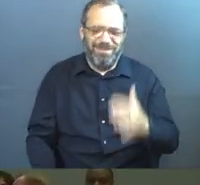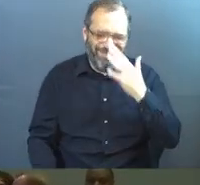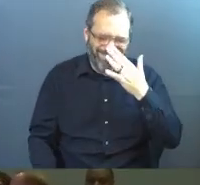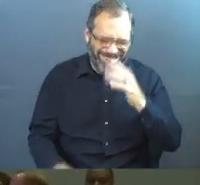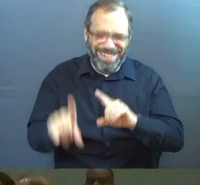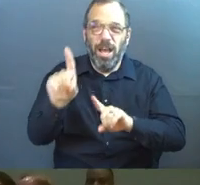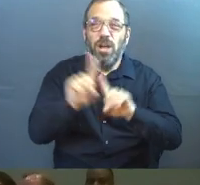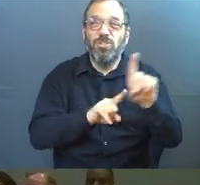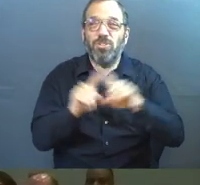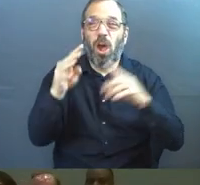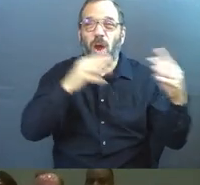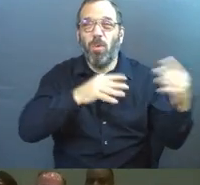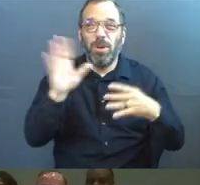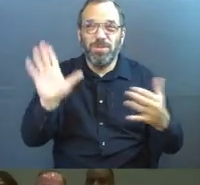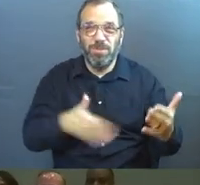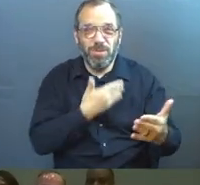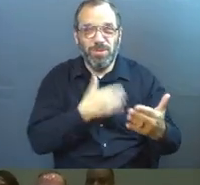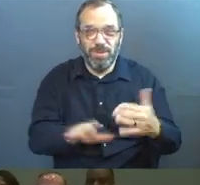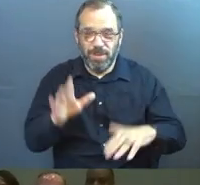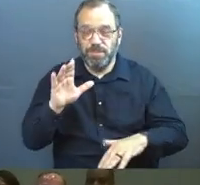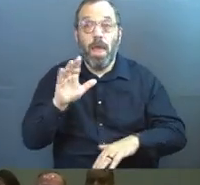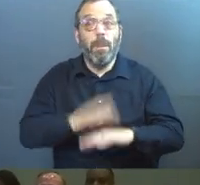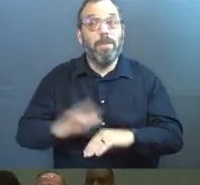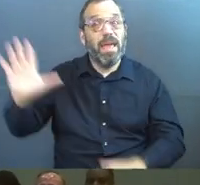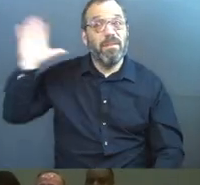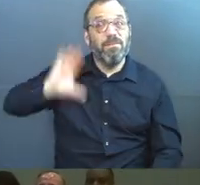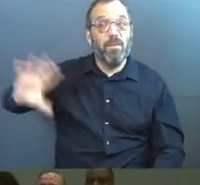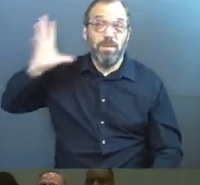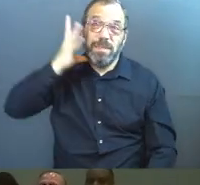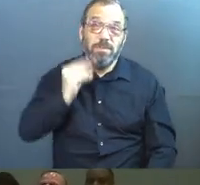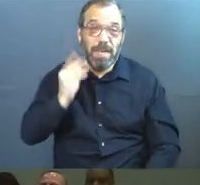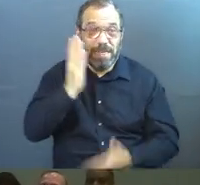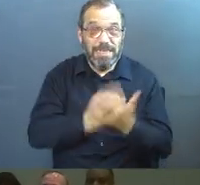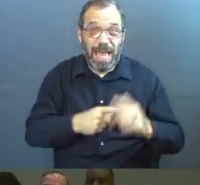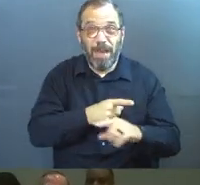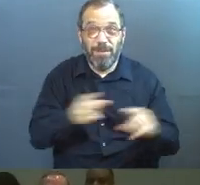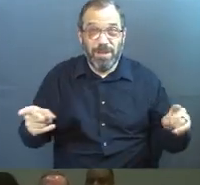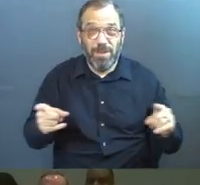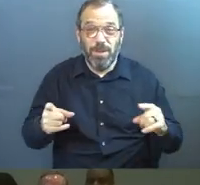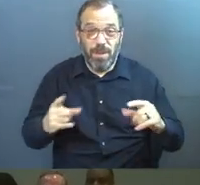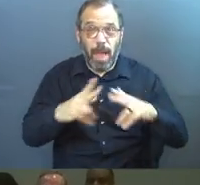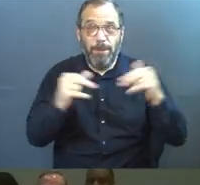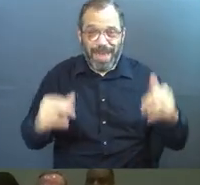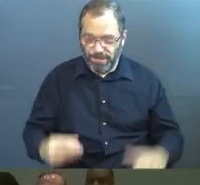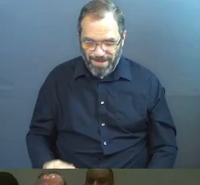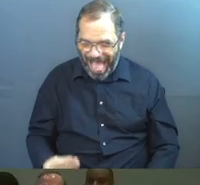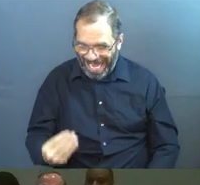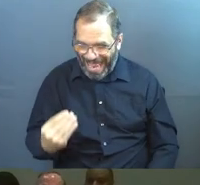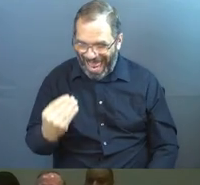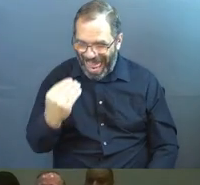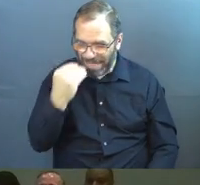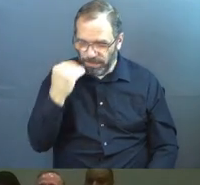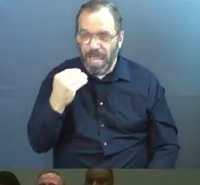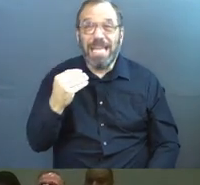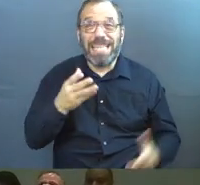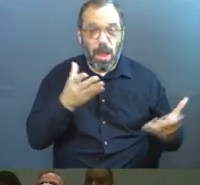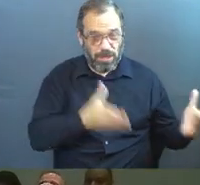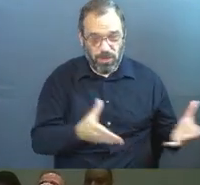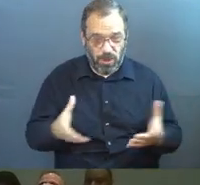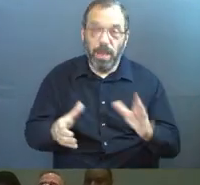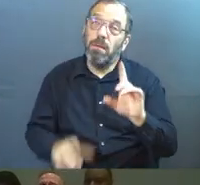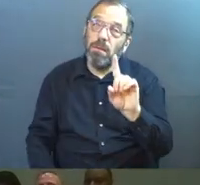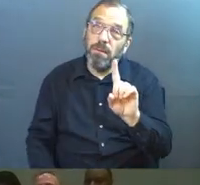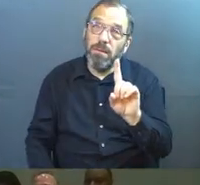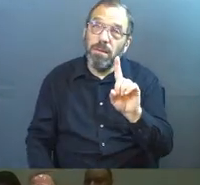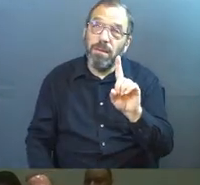As they pass it down, I will just say, based on previous year's experience, some of you are greater bacon lovers than others. And when the tray comes